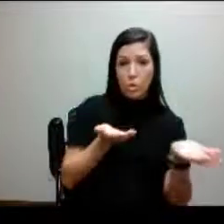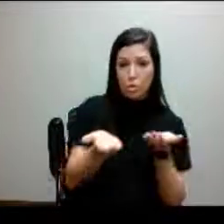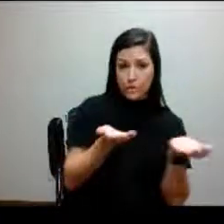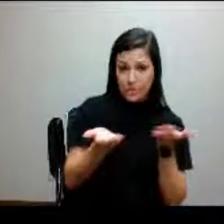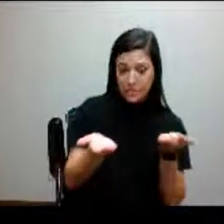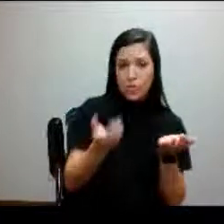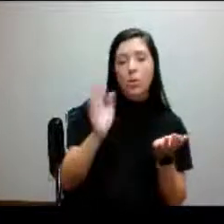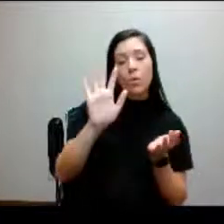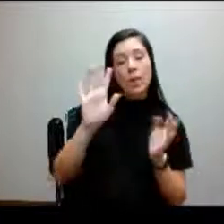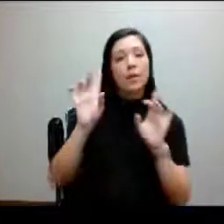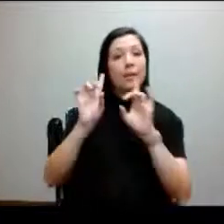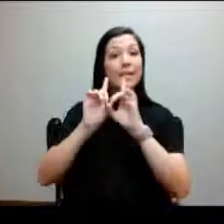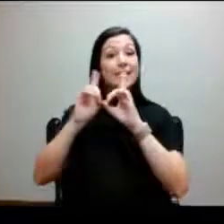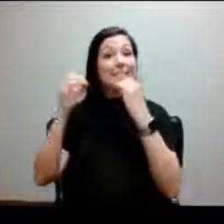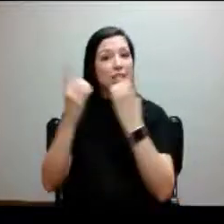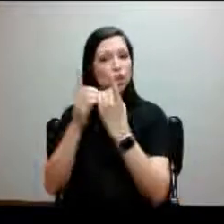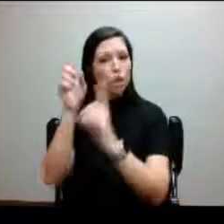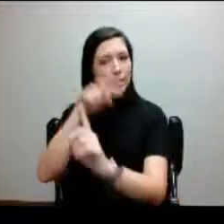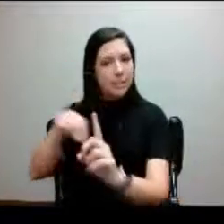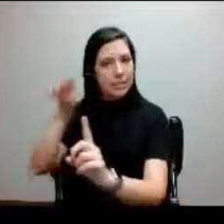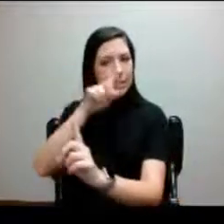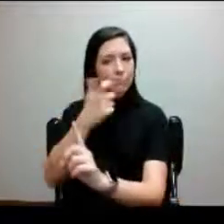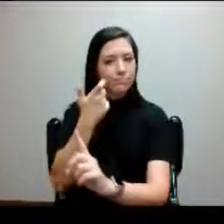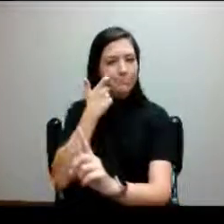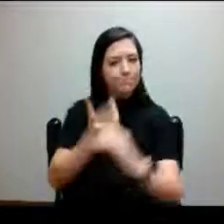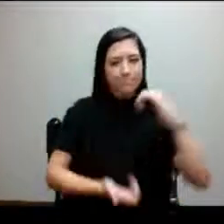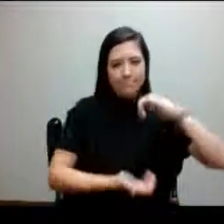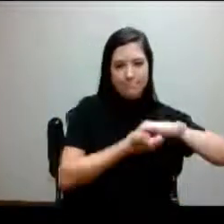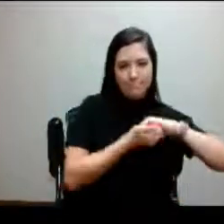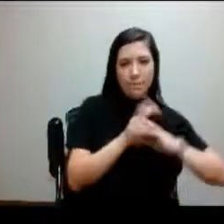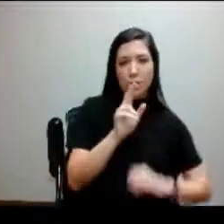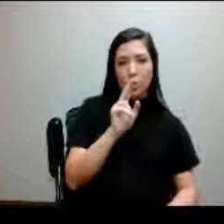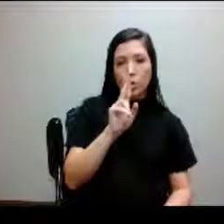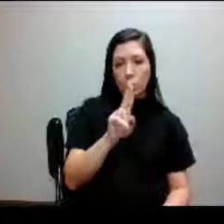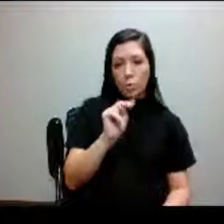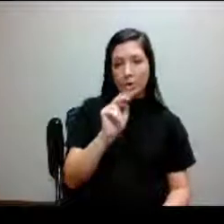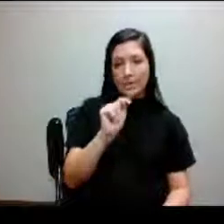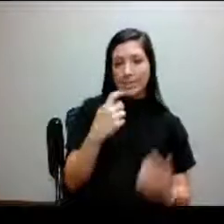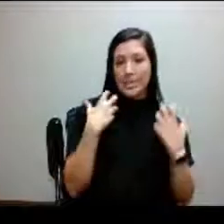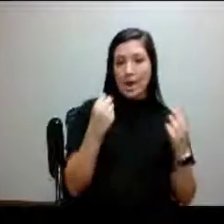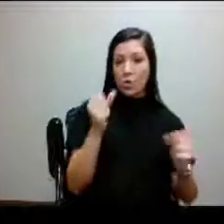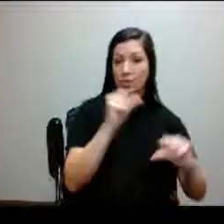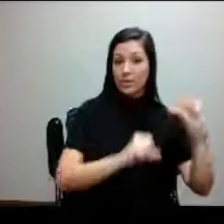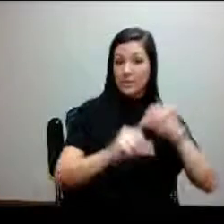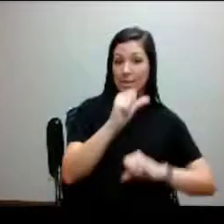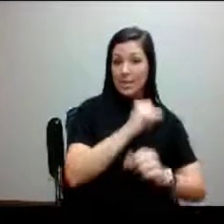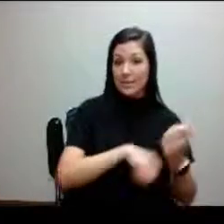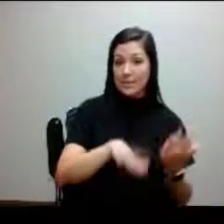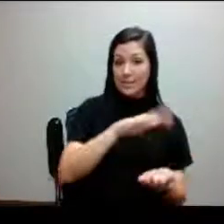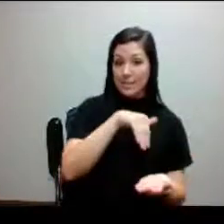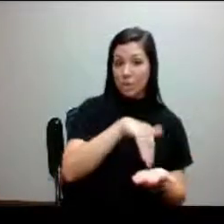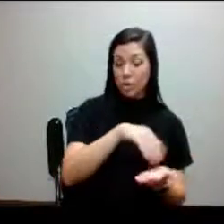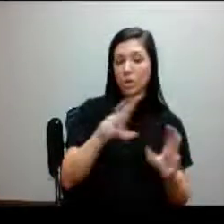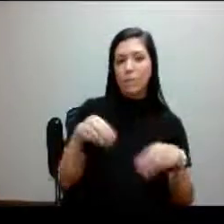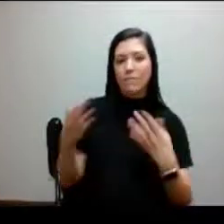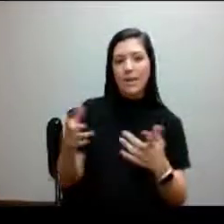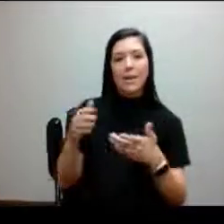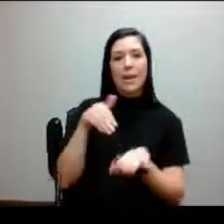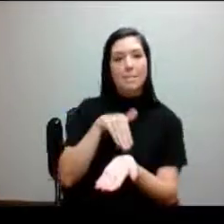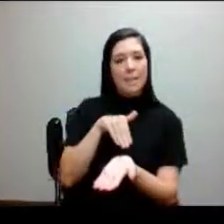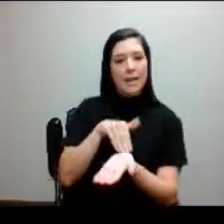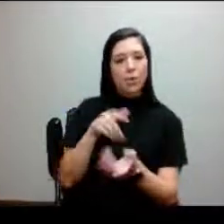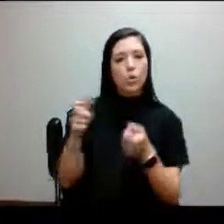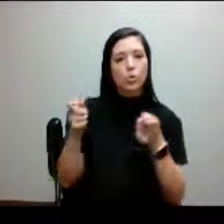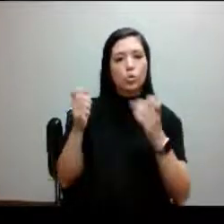or the district, excuse me, has recently partnered with UNT Health Science Center. And they have provided a medical director. His name is Dr.